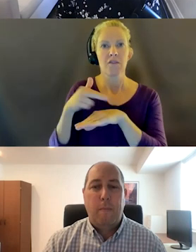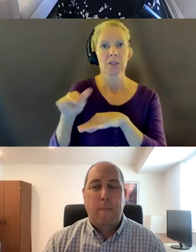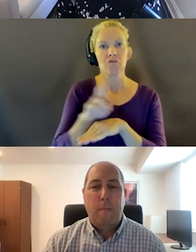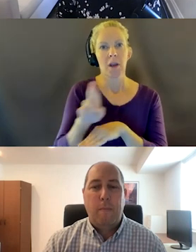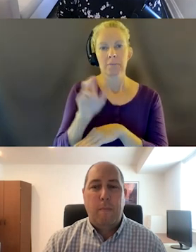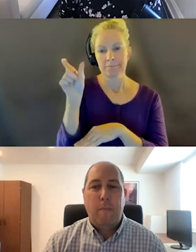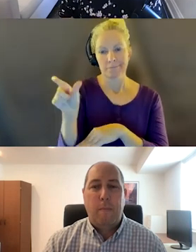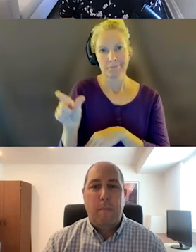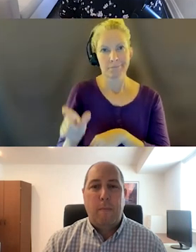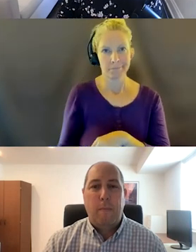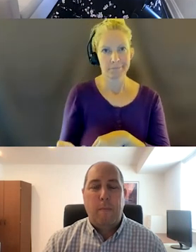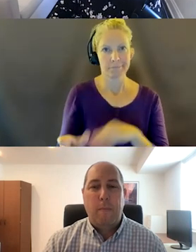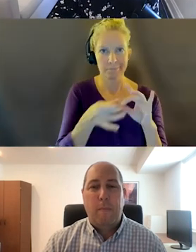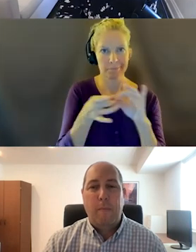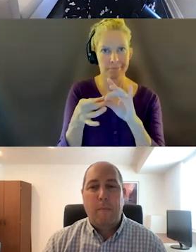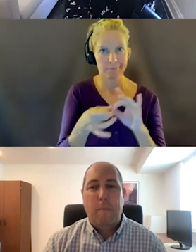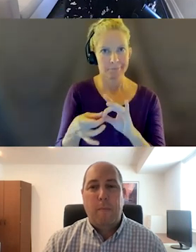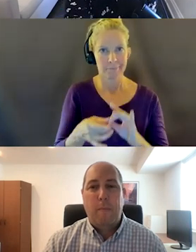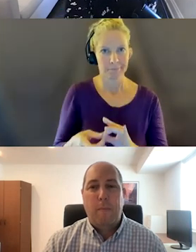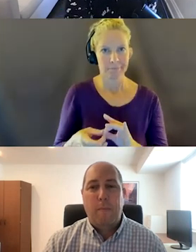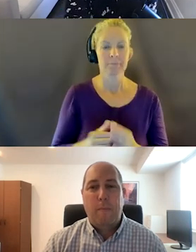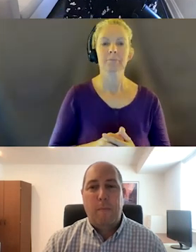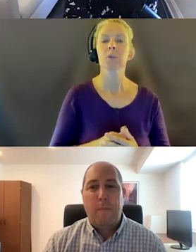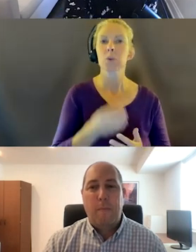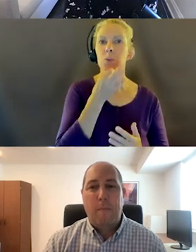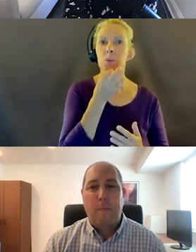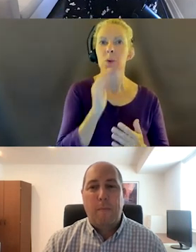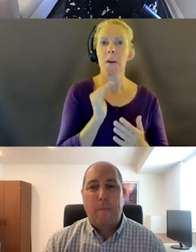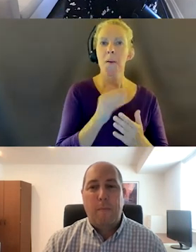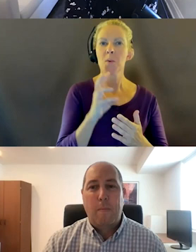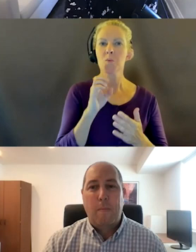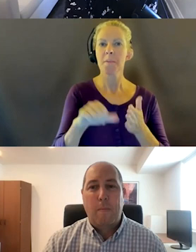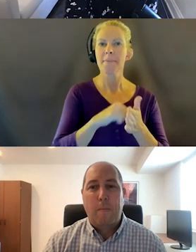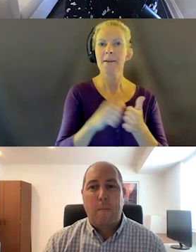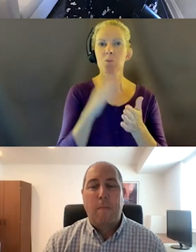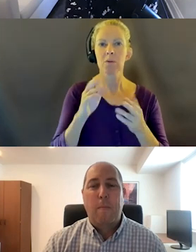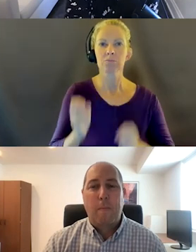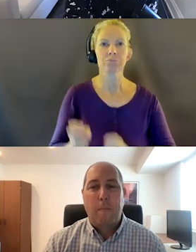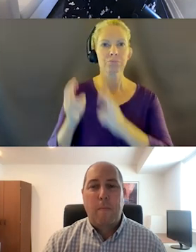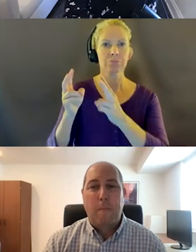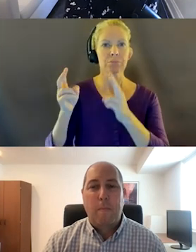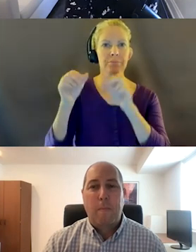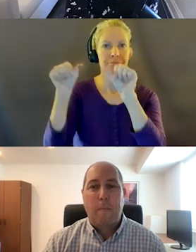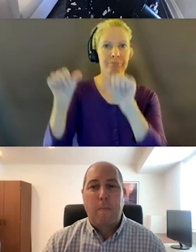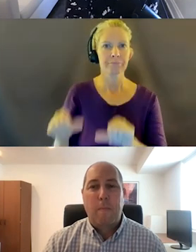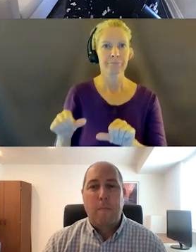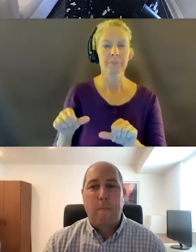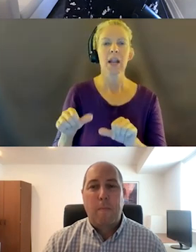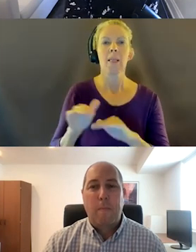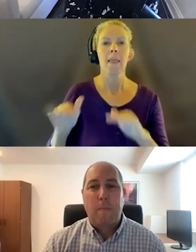I will say, too, that we're putting something up on our site very soon. On Level Access, they're like these accessible